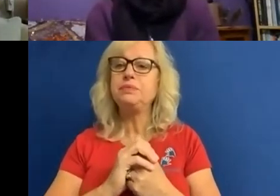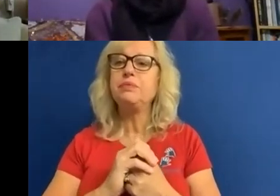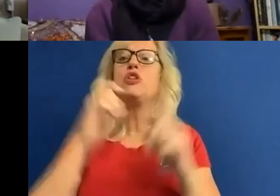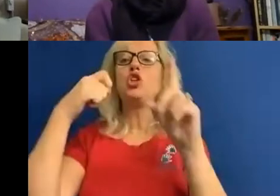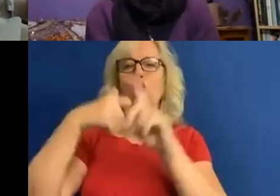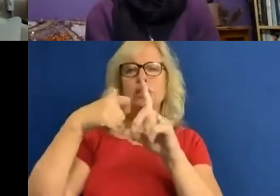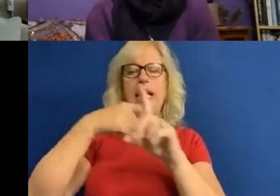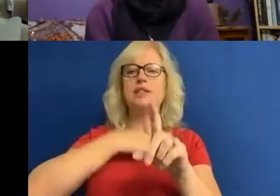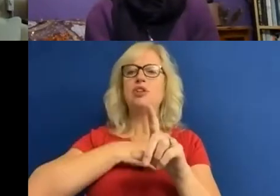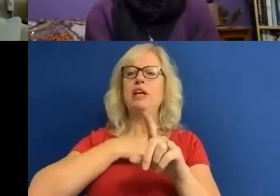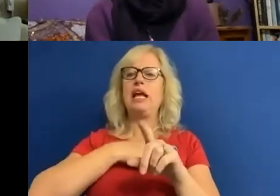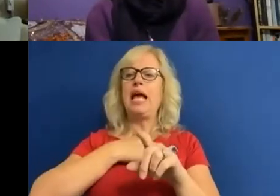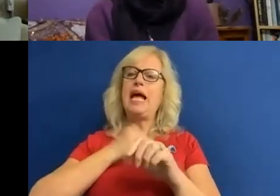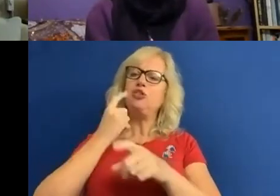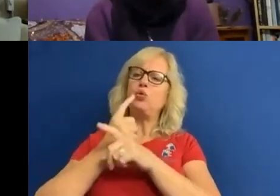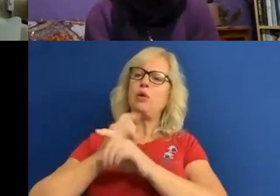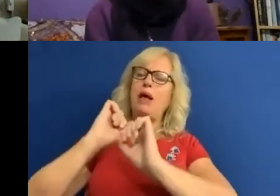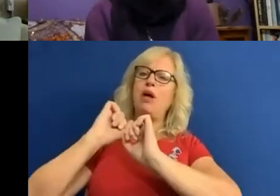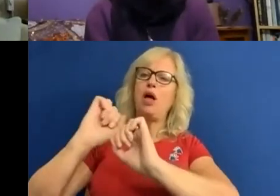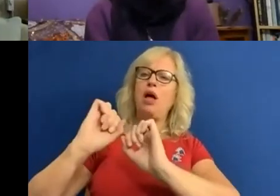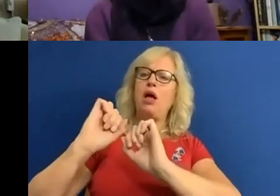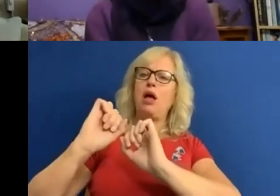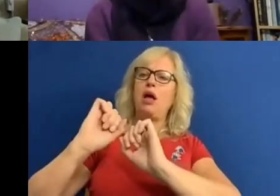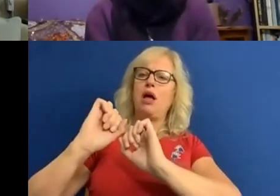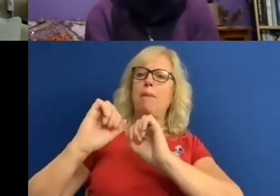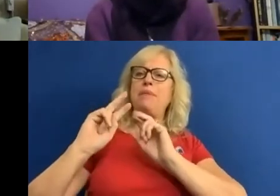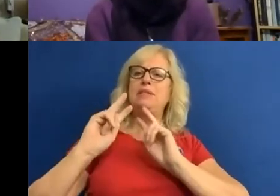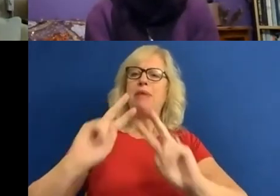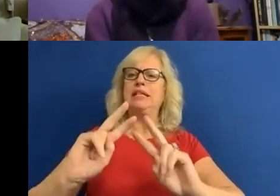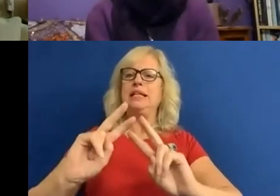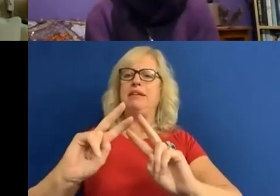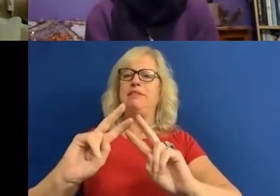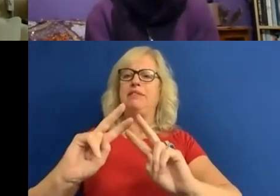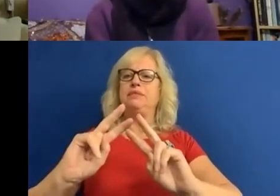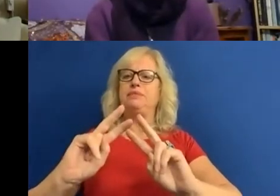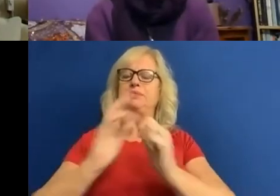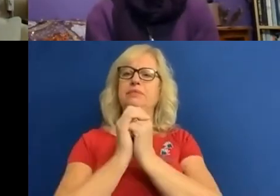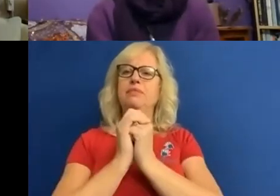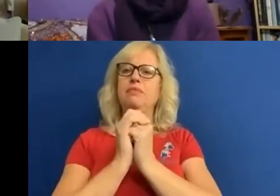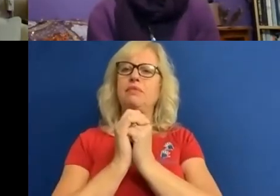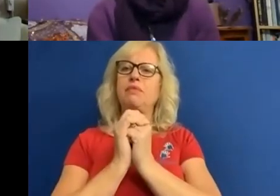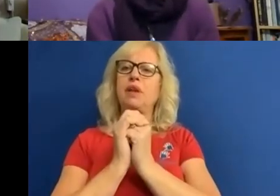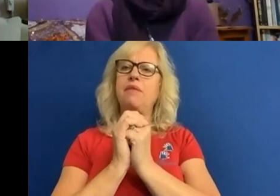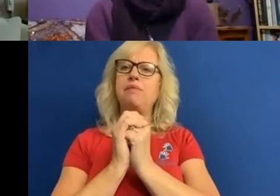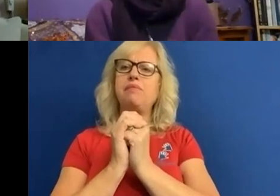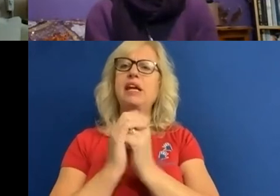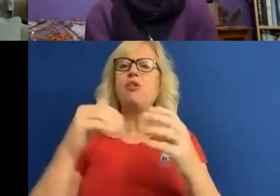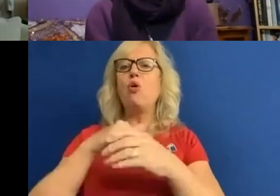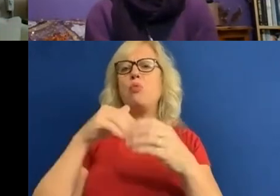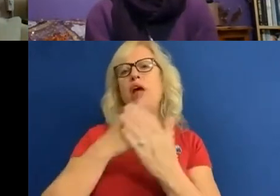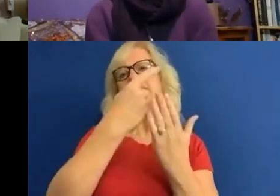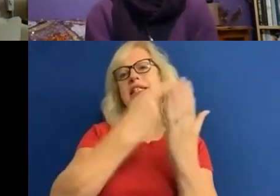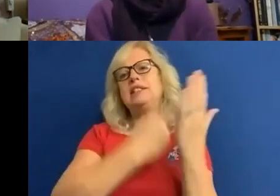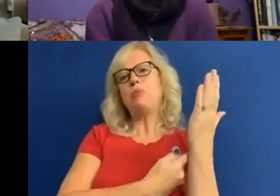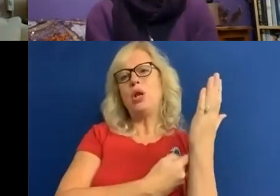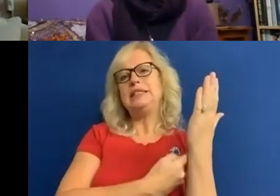really, about understanding the relationship between multiple inequalities in order to incorporate this into policies and achieve